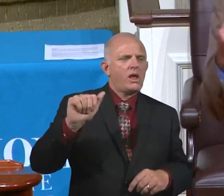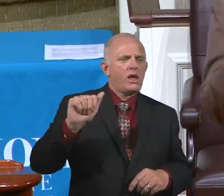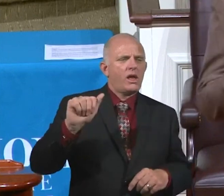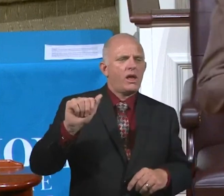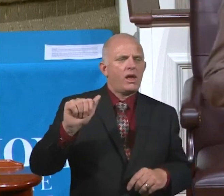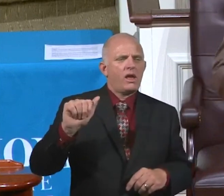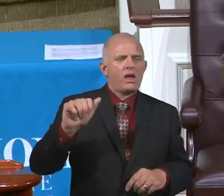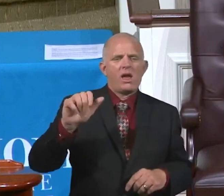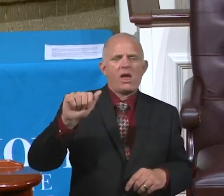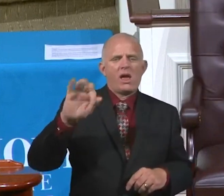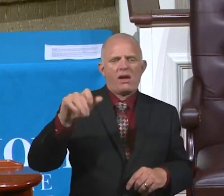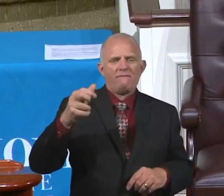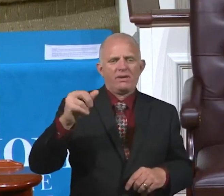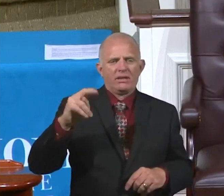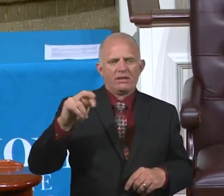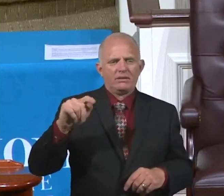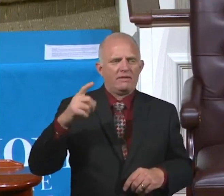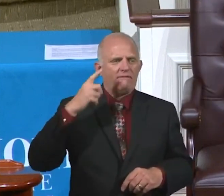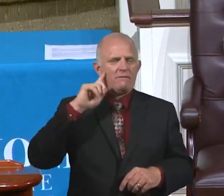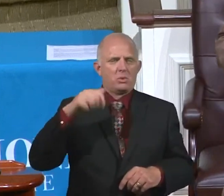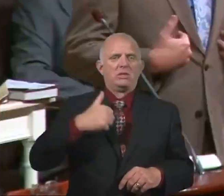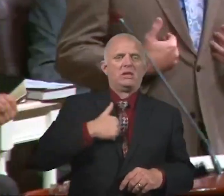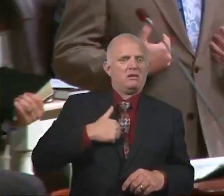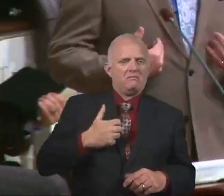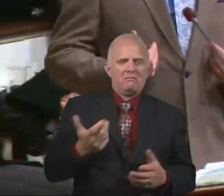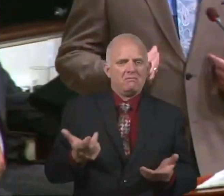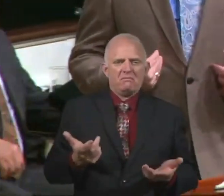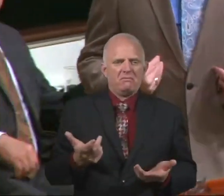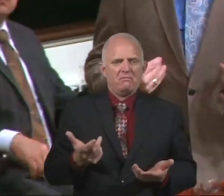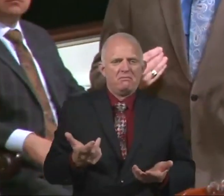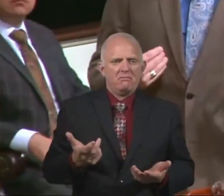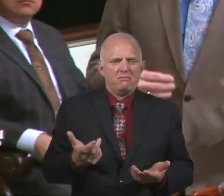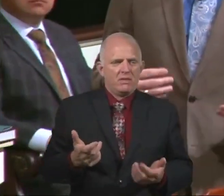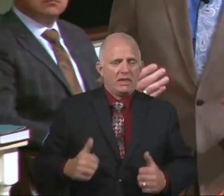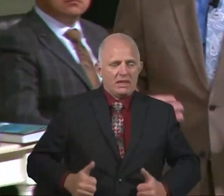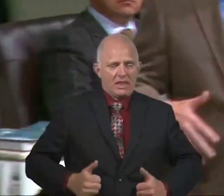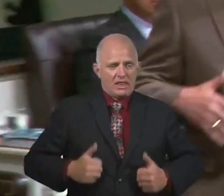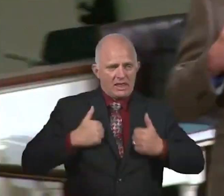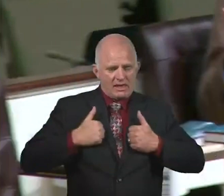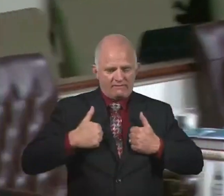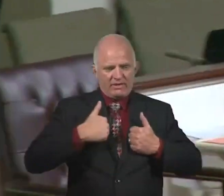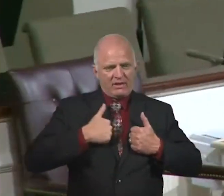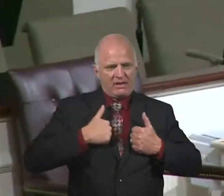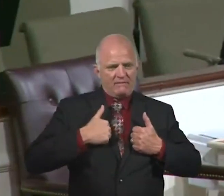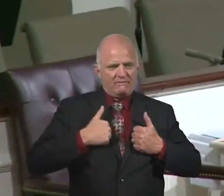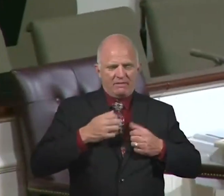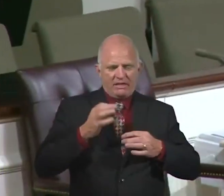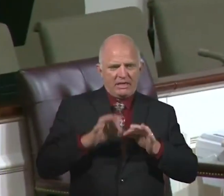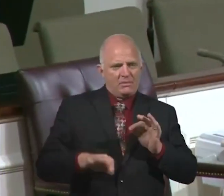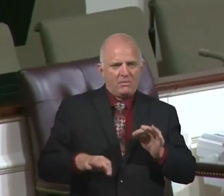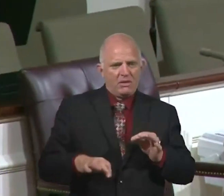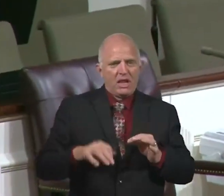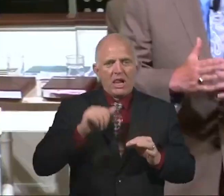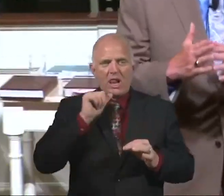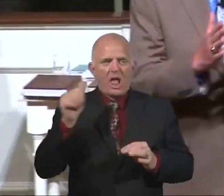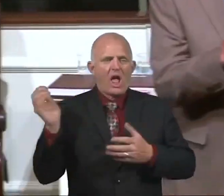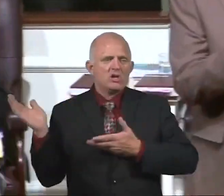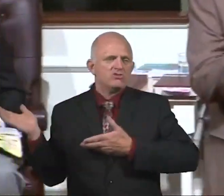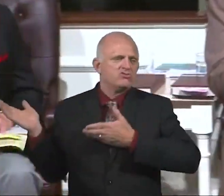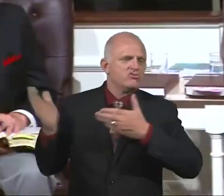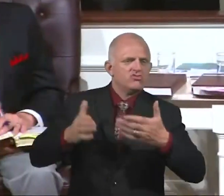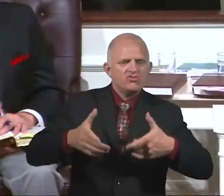They have to understand that life has to be simple for them. Then they don't take their entertainment centers to